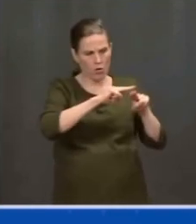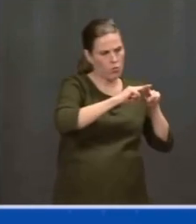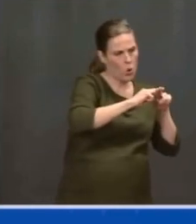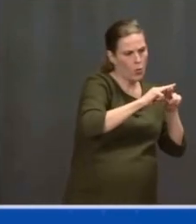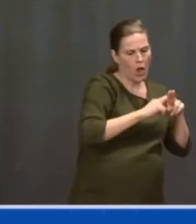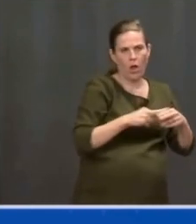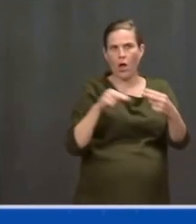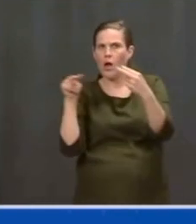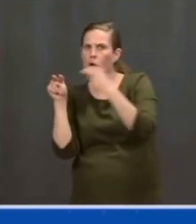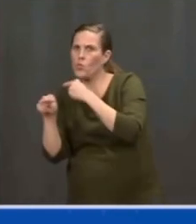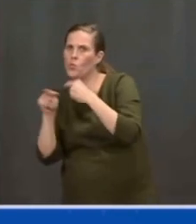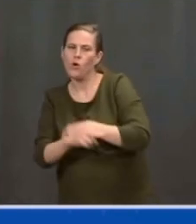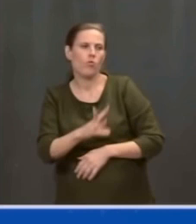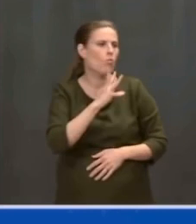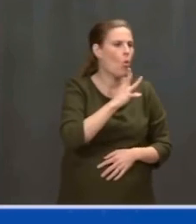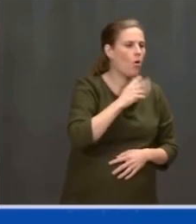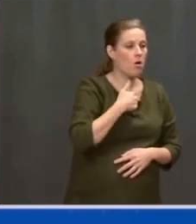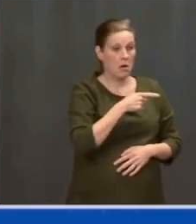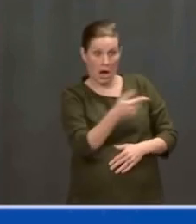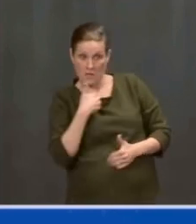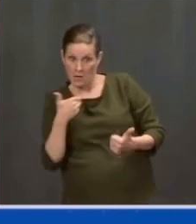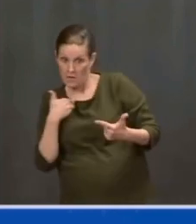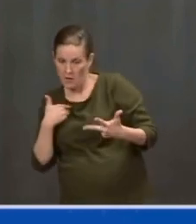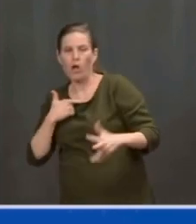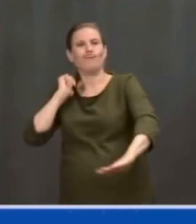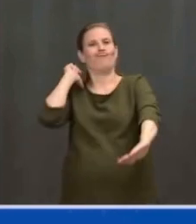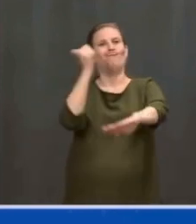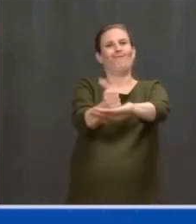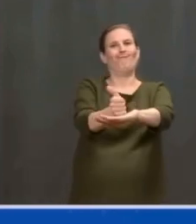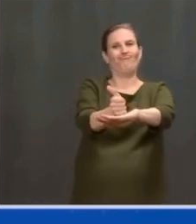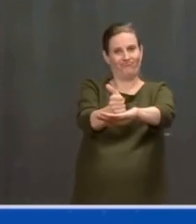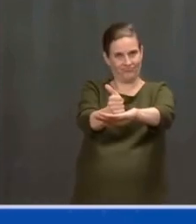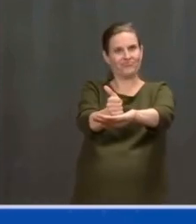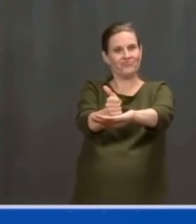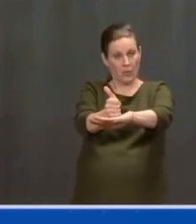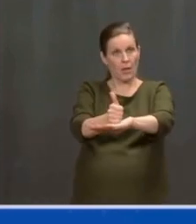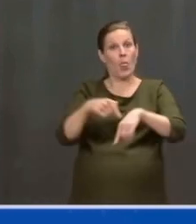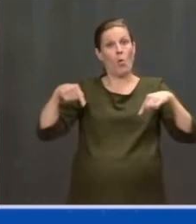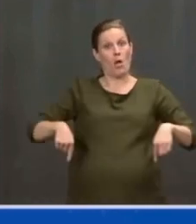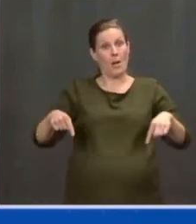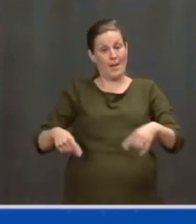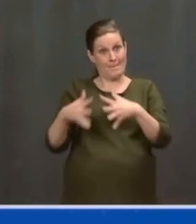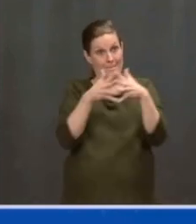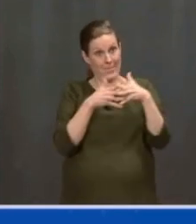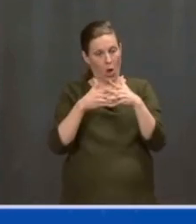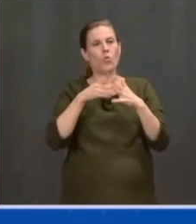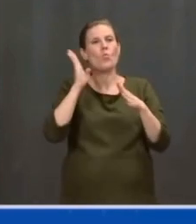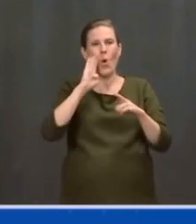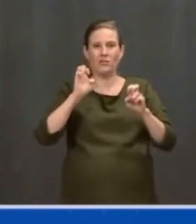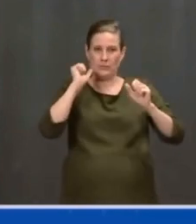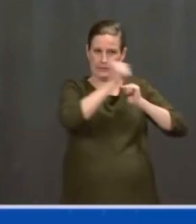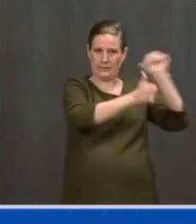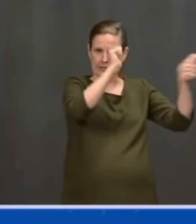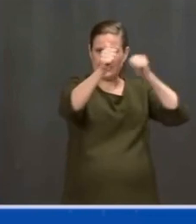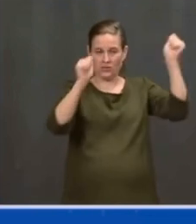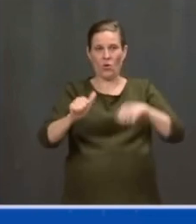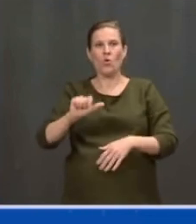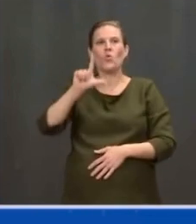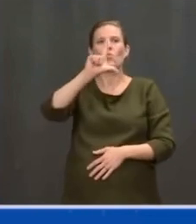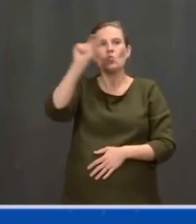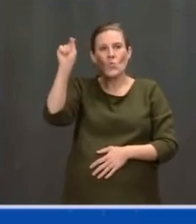The American Jobs Plan will modernize 20,000 miles of high-wage roads and main streets that are in